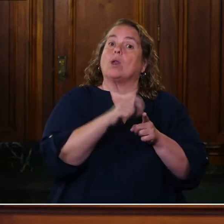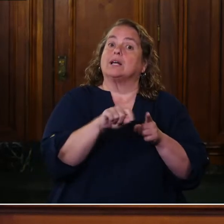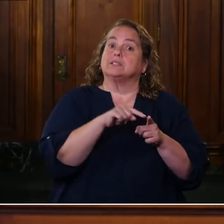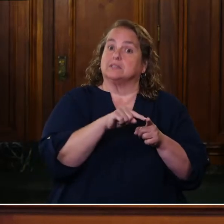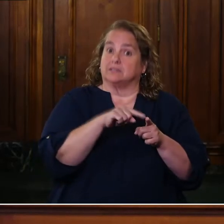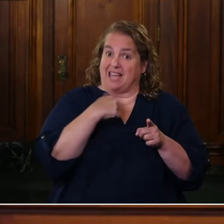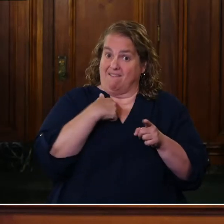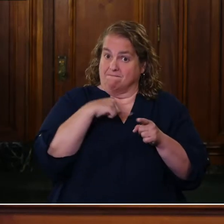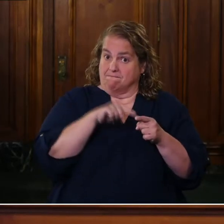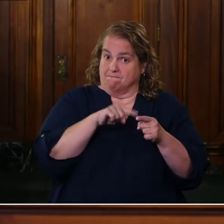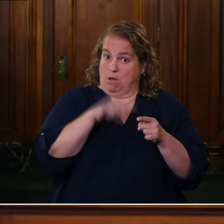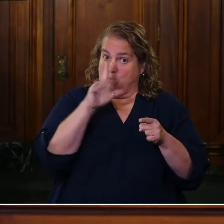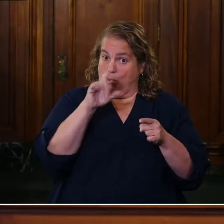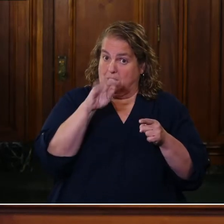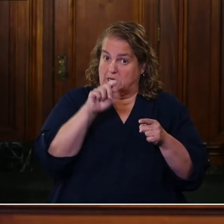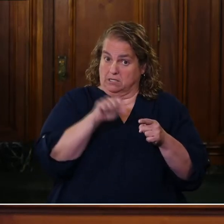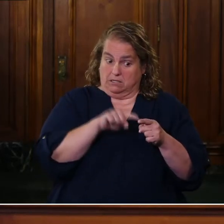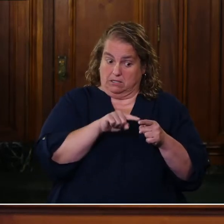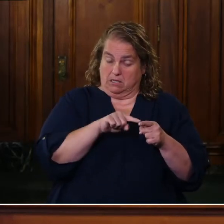Um,